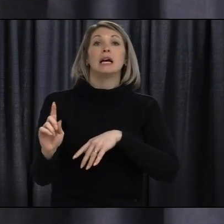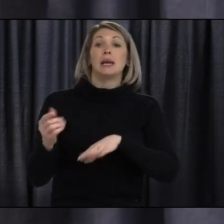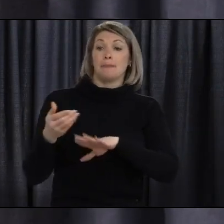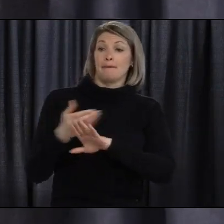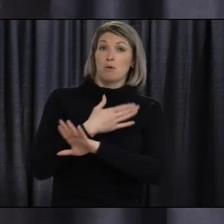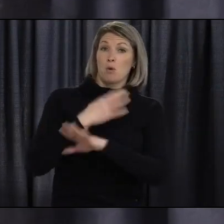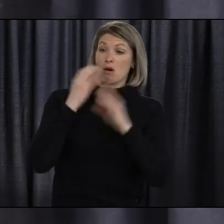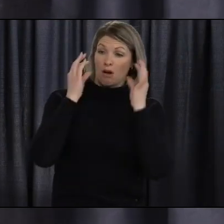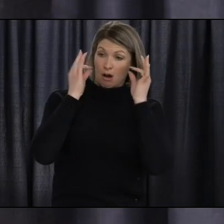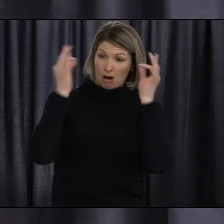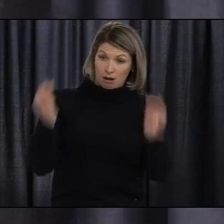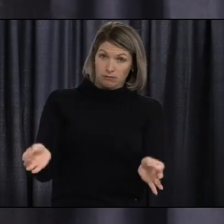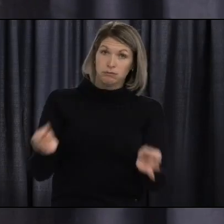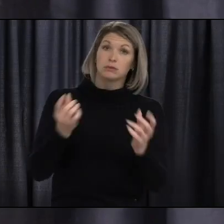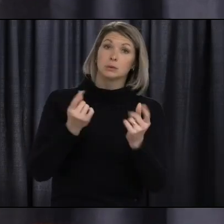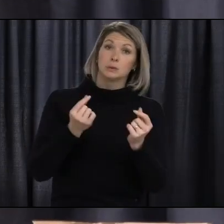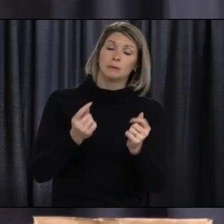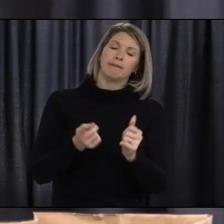hands.